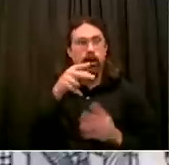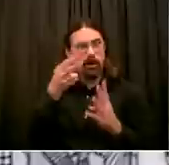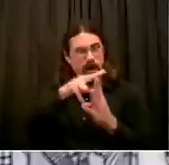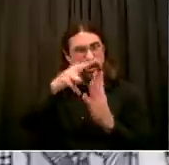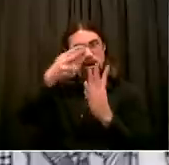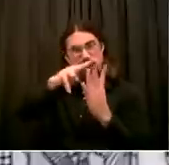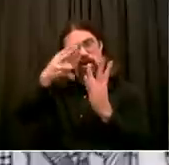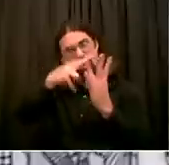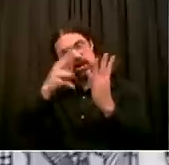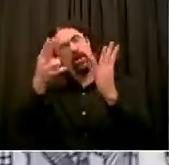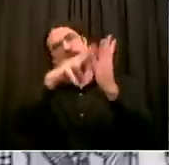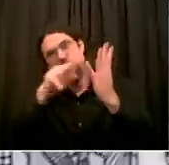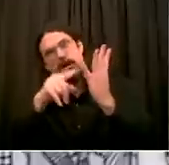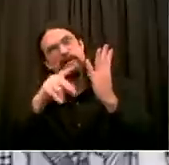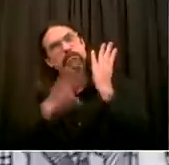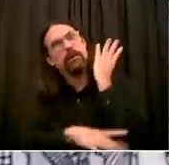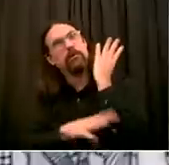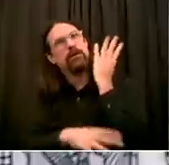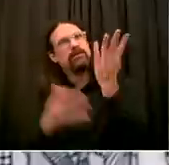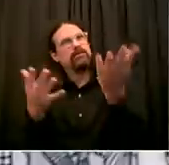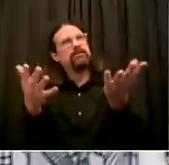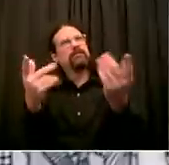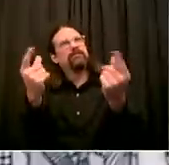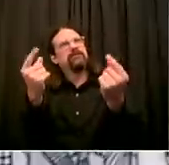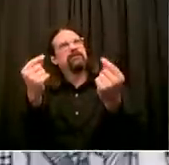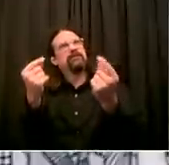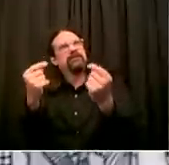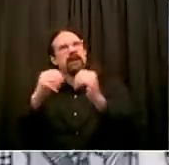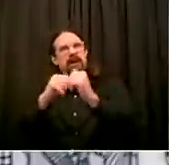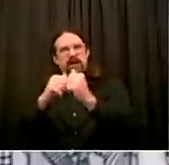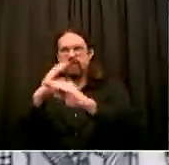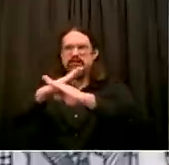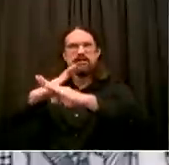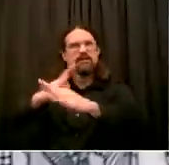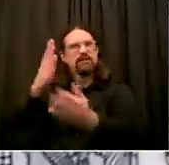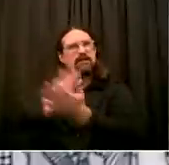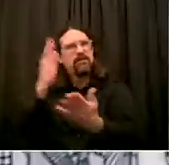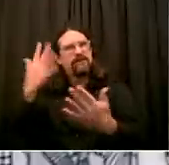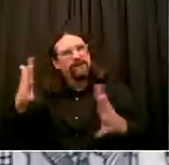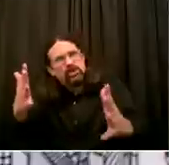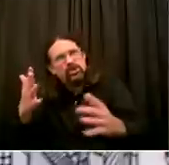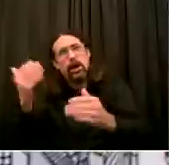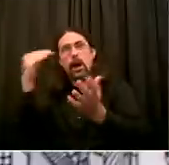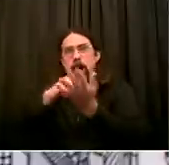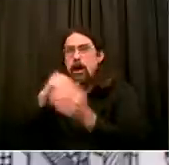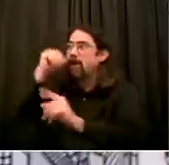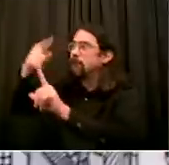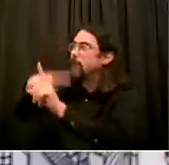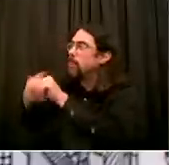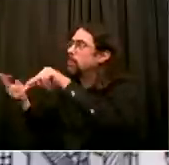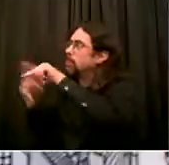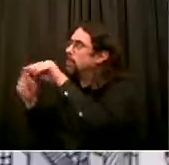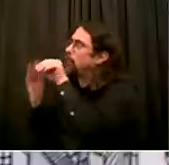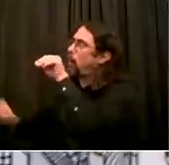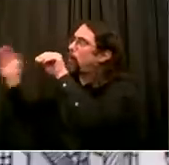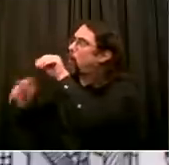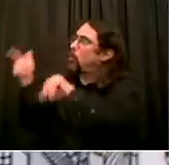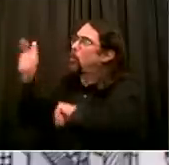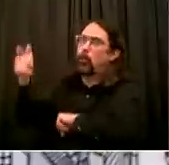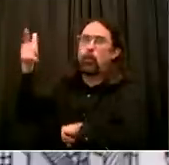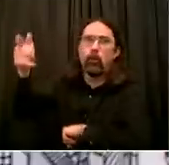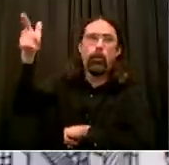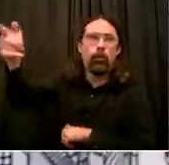a perfect storm here, and we've gone through a massive disruption. Again, we can keep going over the same material, but I just want people to remember,